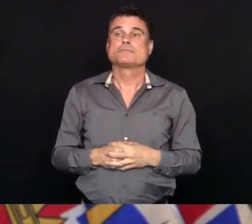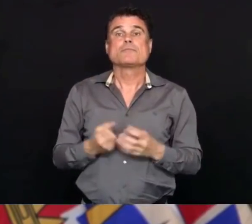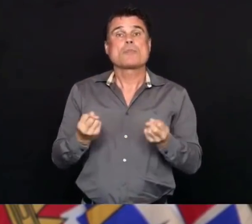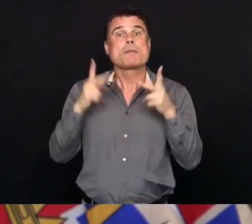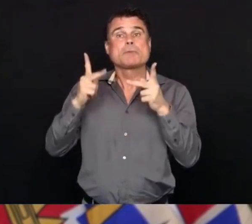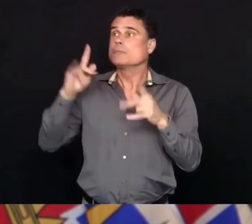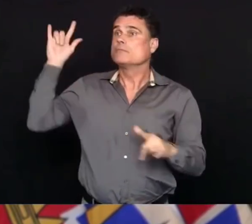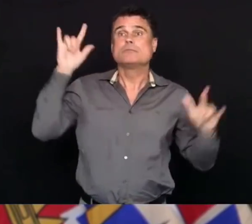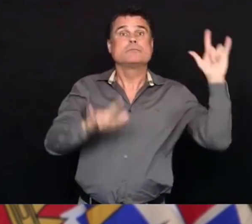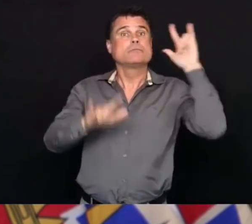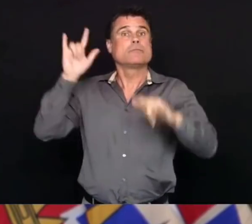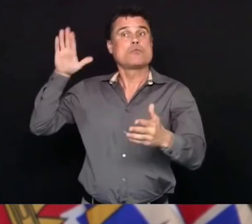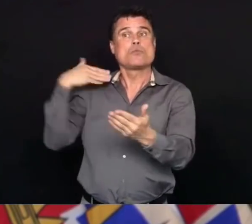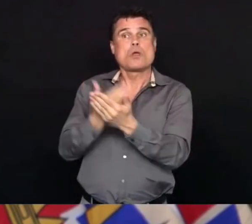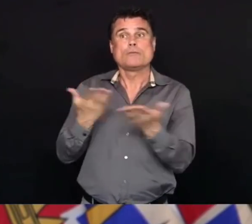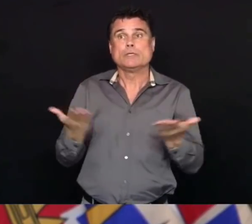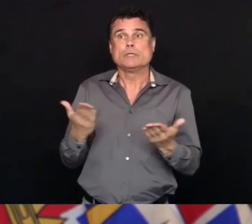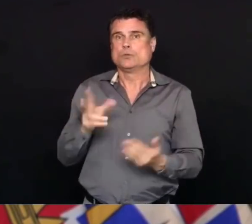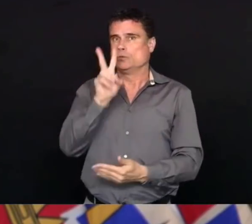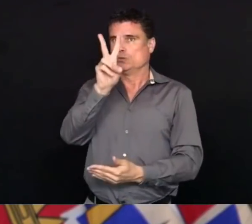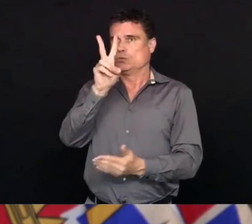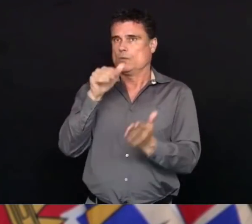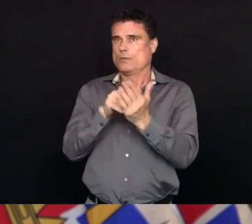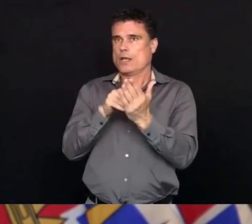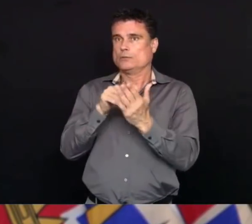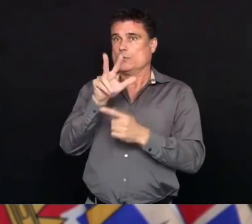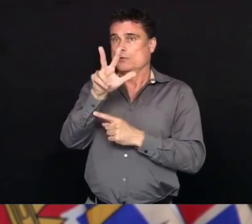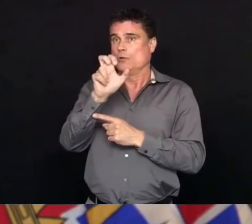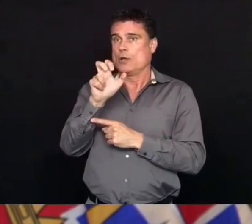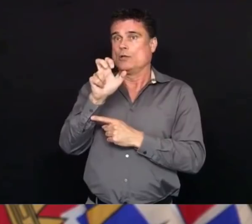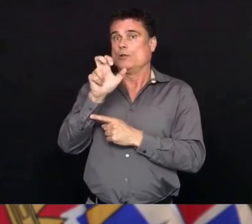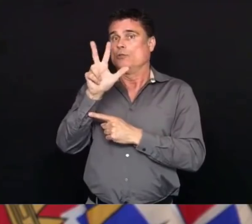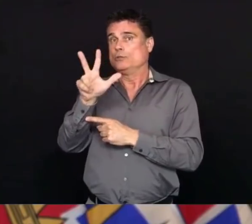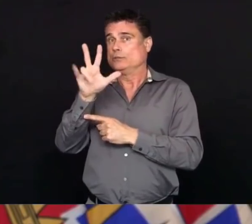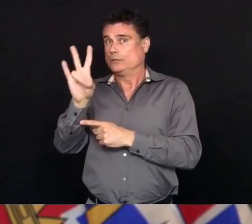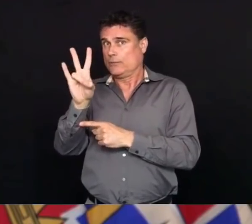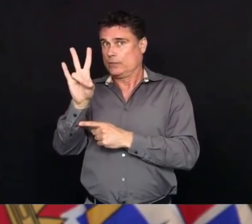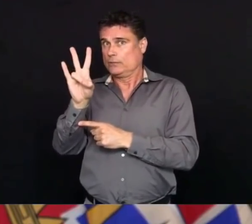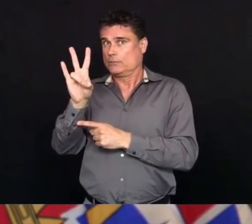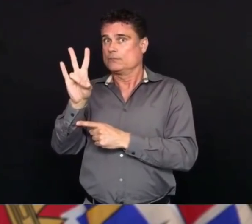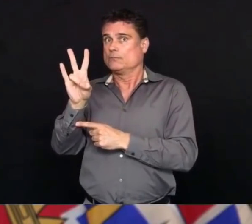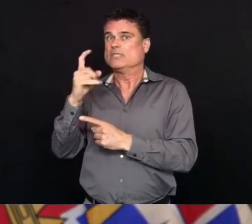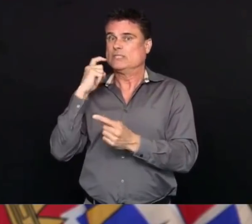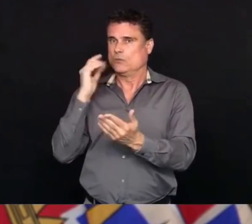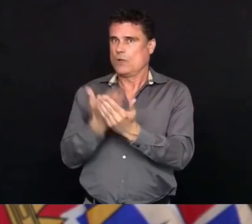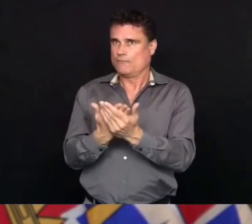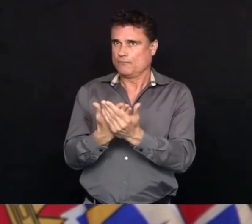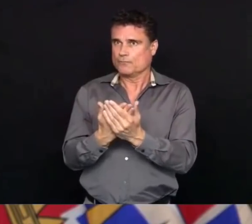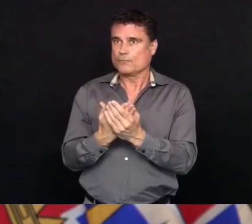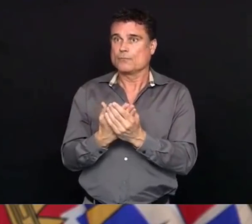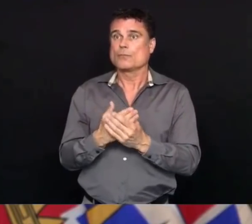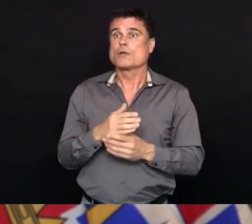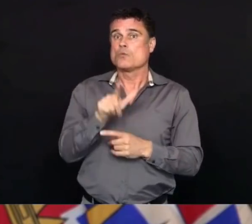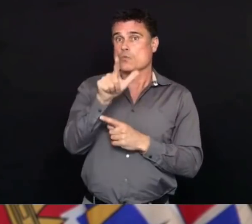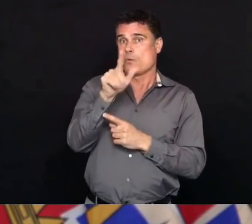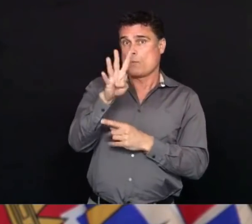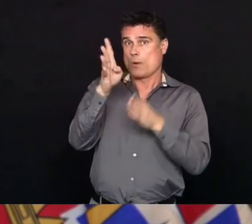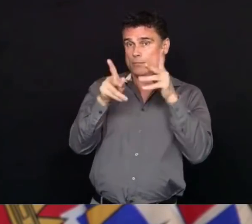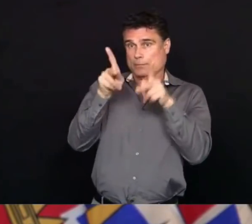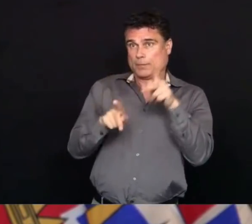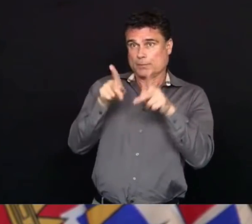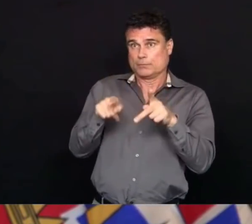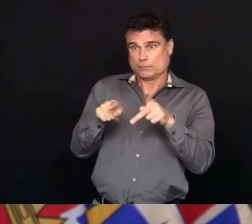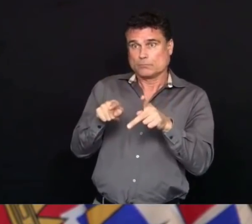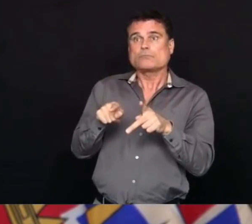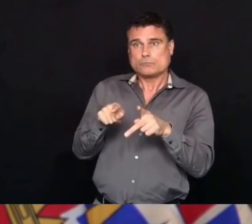since this was put in place in British Columbia area and 24 people have been offered accommodations. Everybody else has been supported